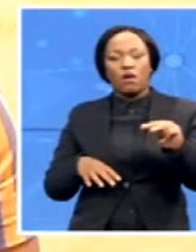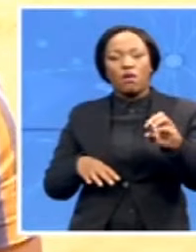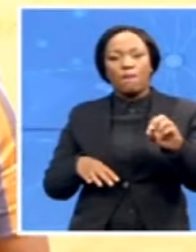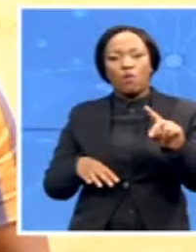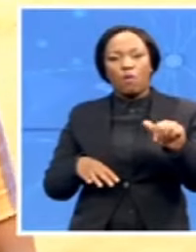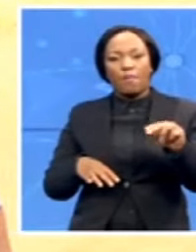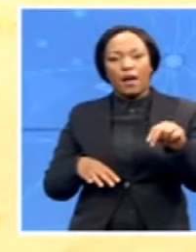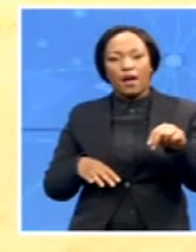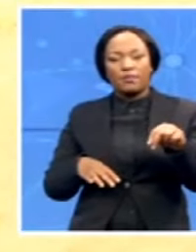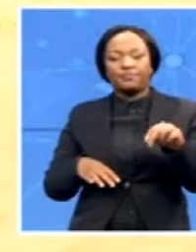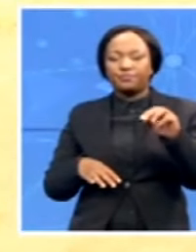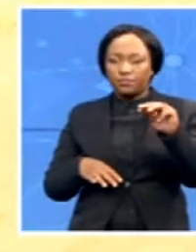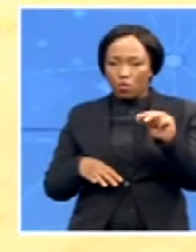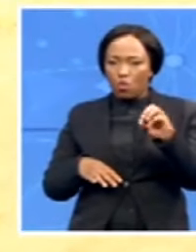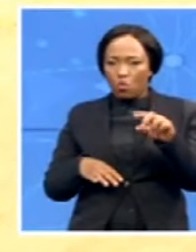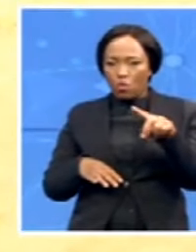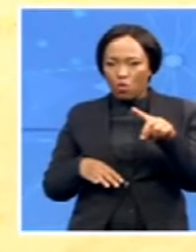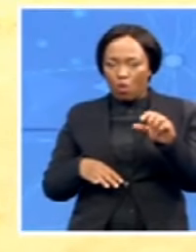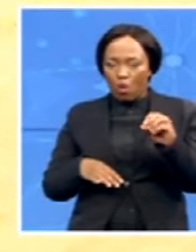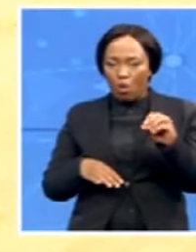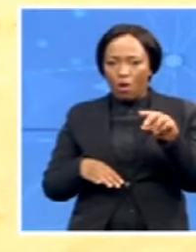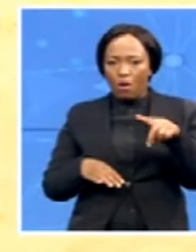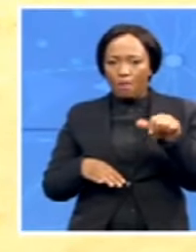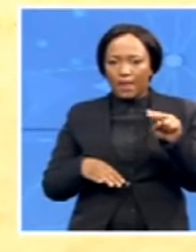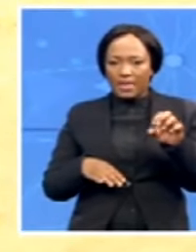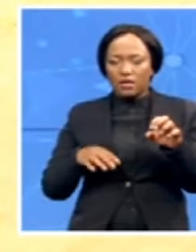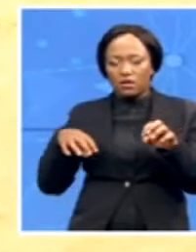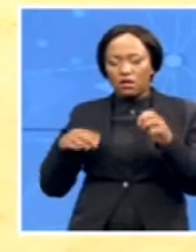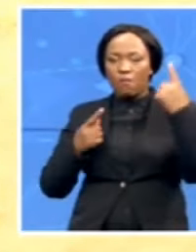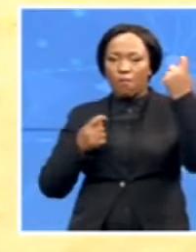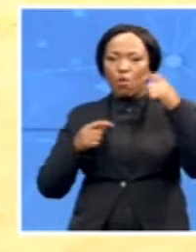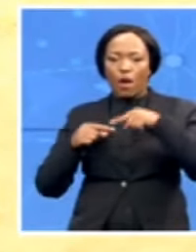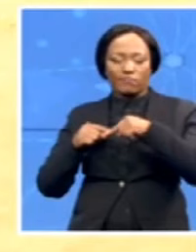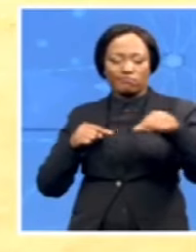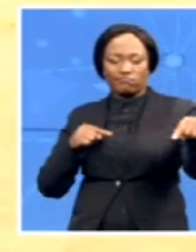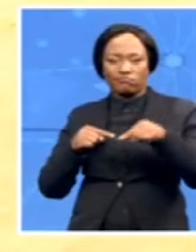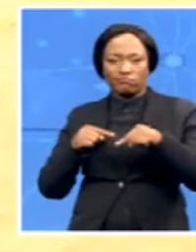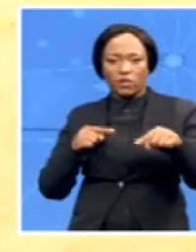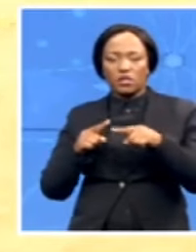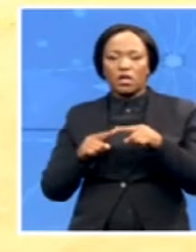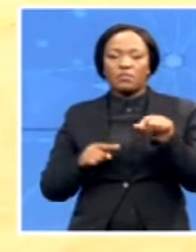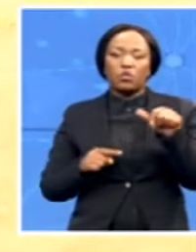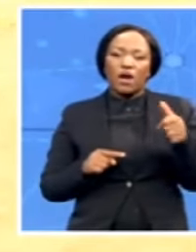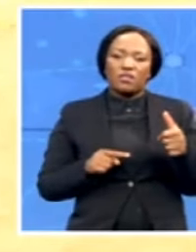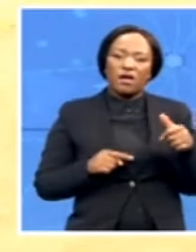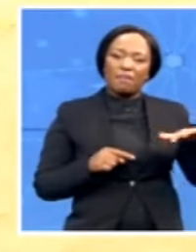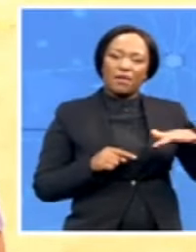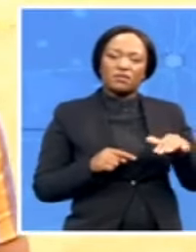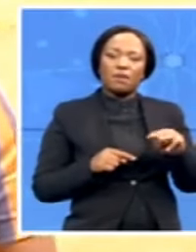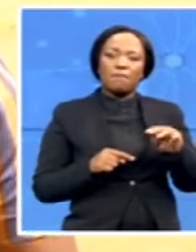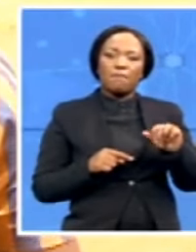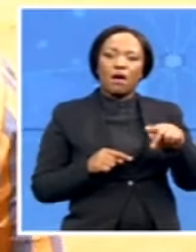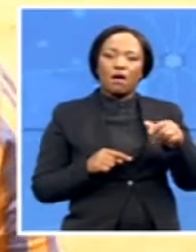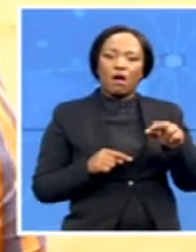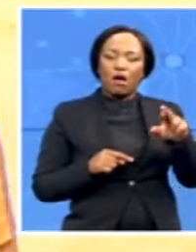kilometers from Pulukwane to Makaro, we have seen people dying on these roads. And today